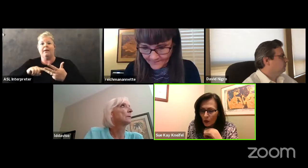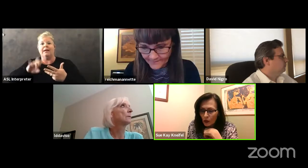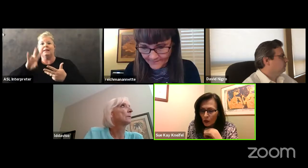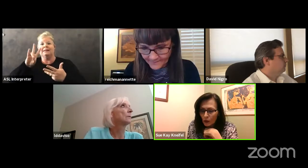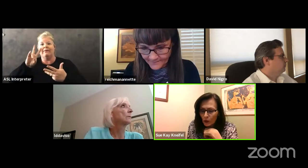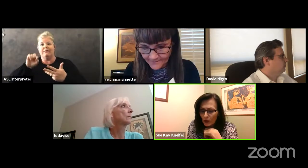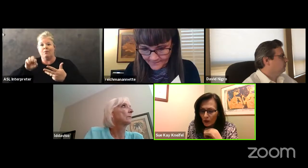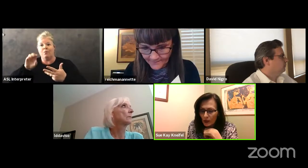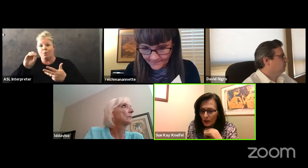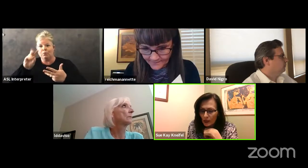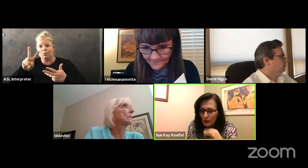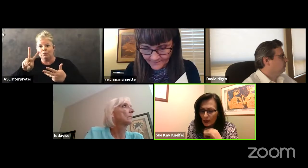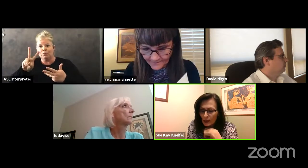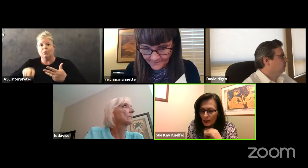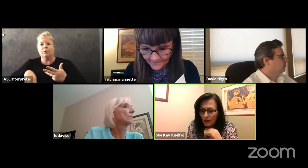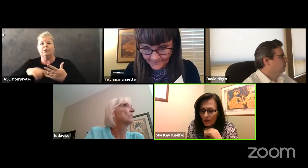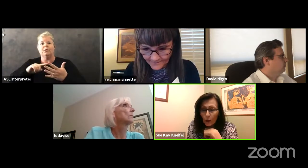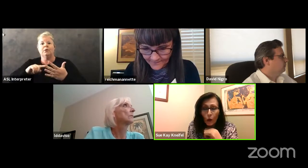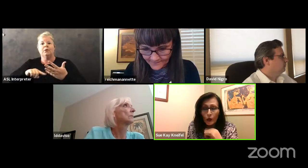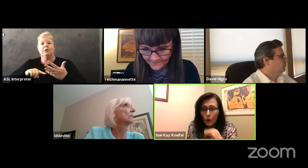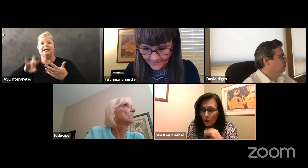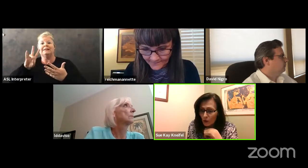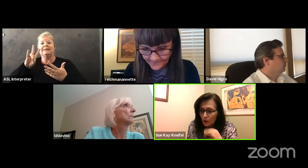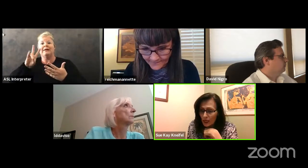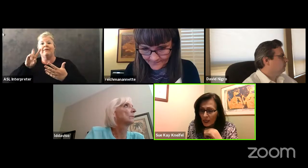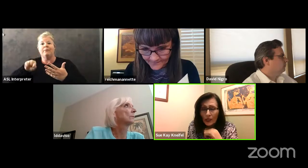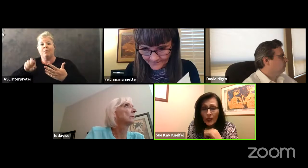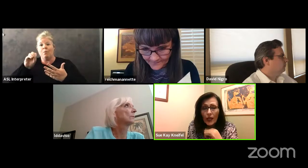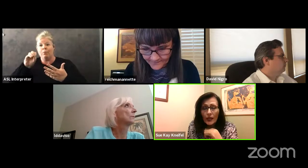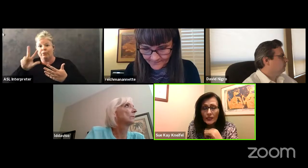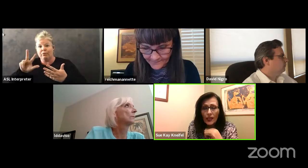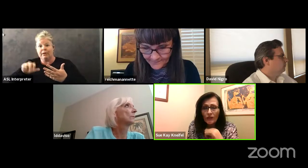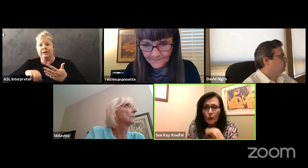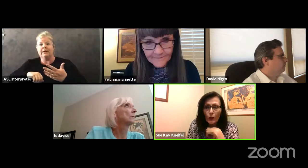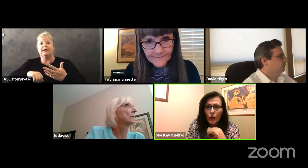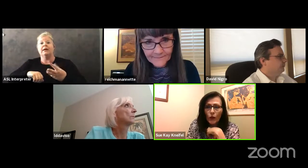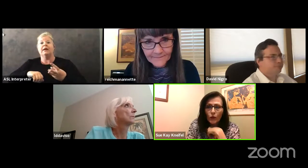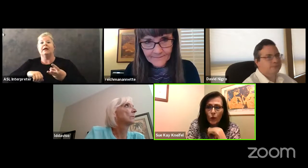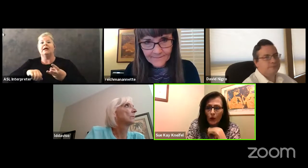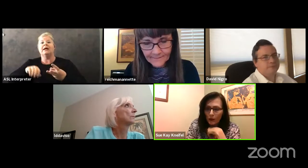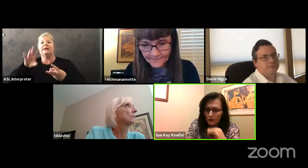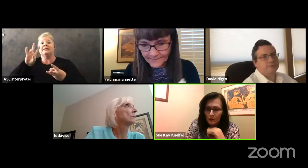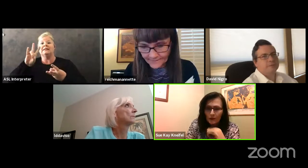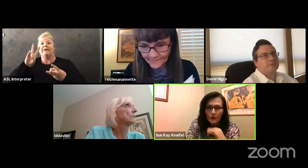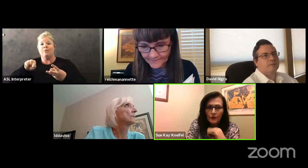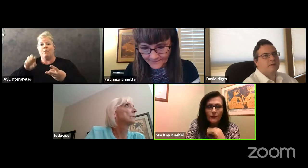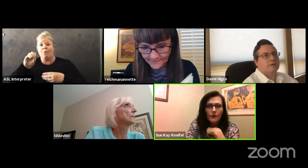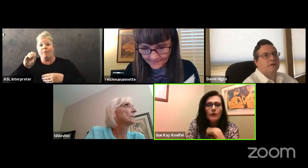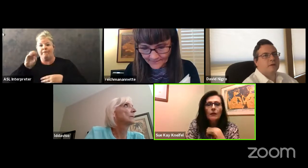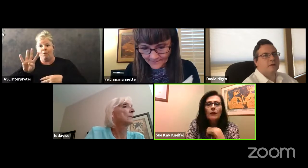.02, 7.03, and 7.04.